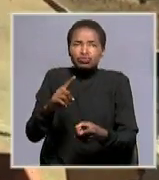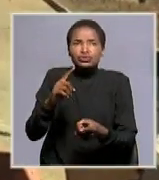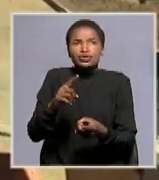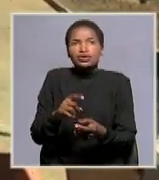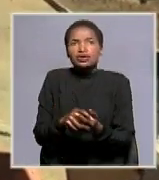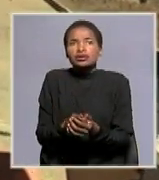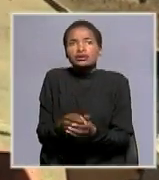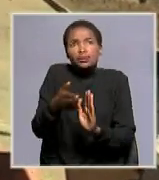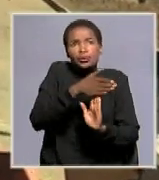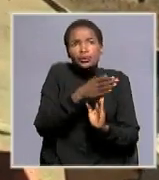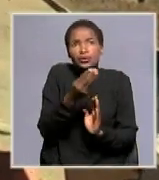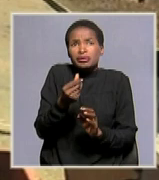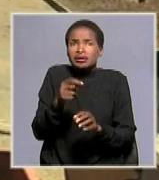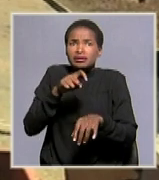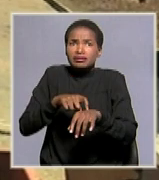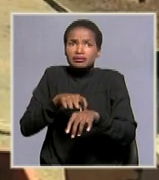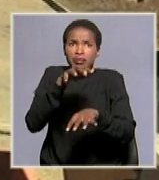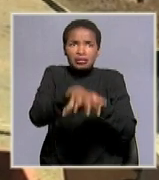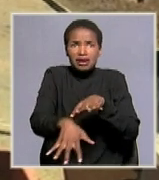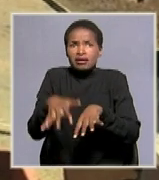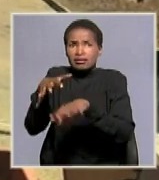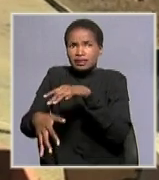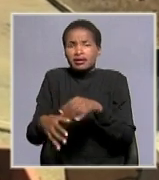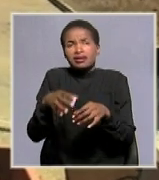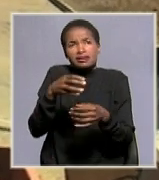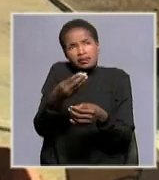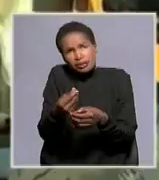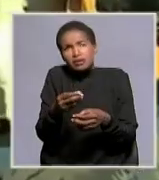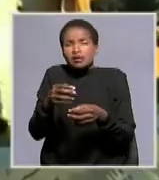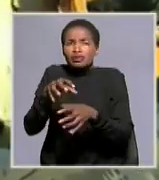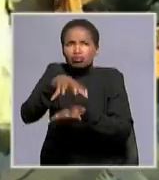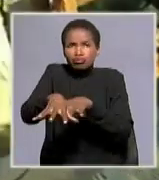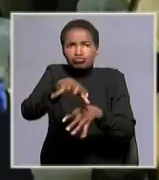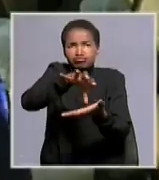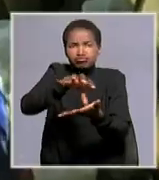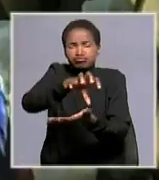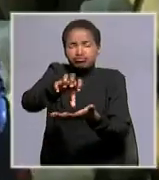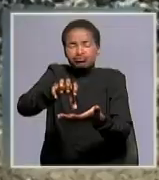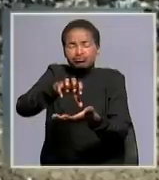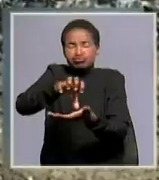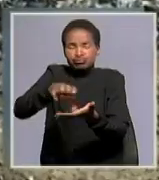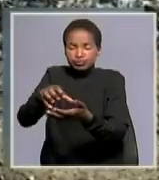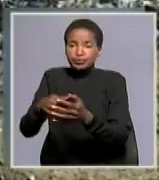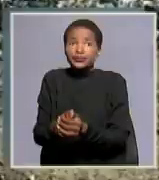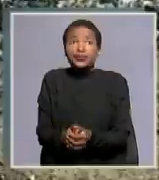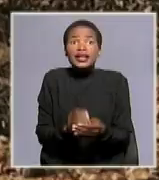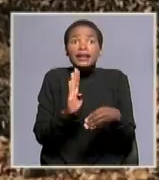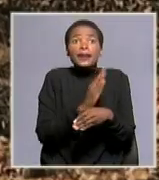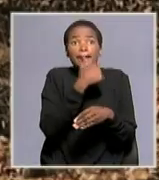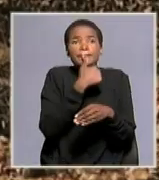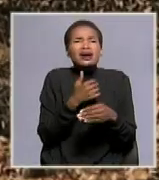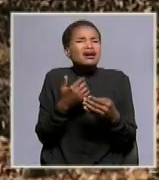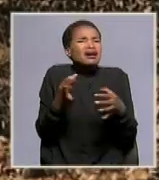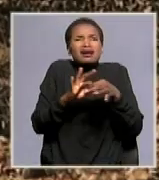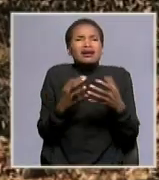solid waste management and what about the private sector what role can they play the private sector we already have some private sectors that